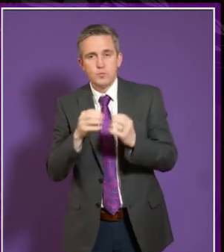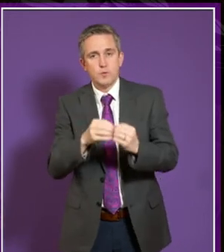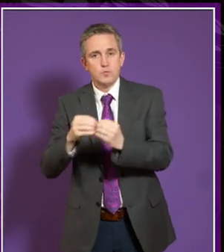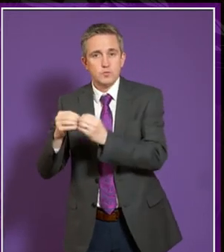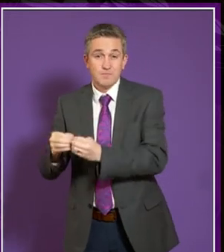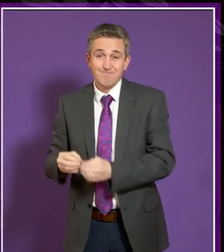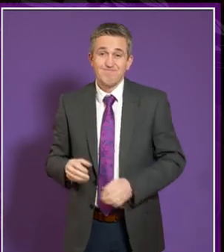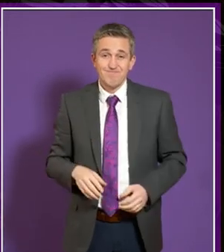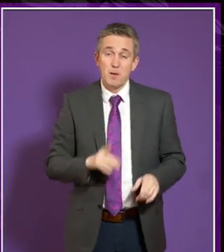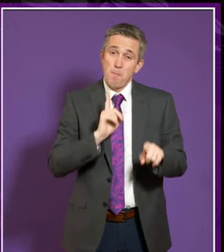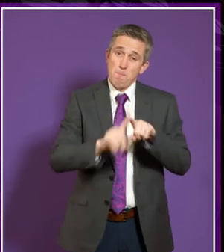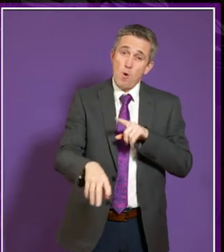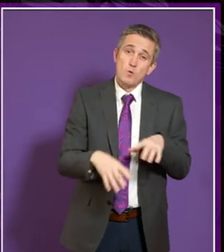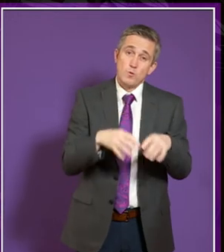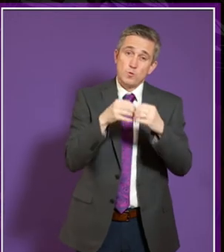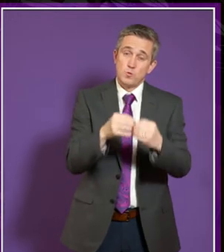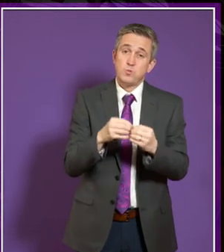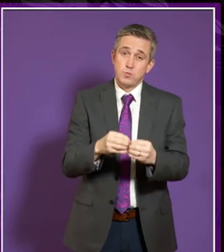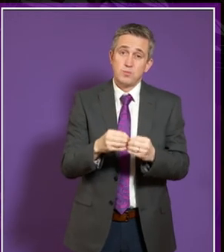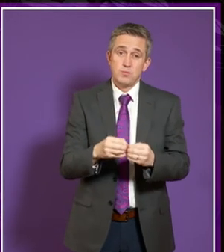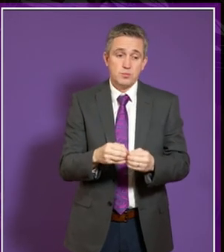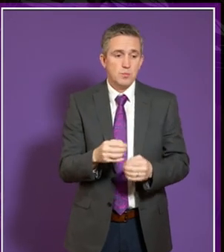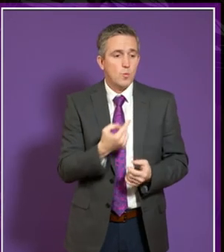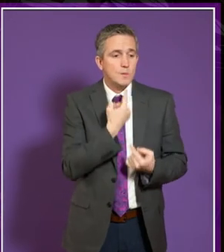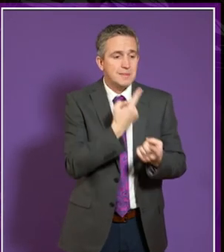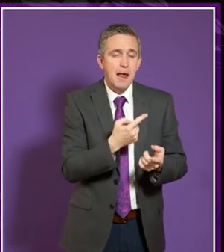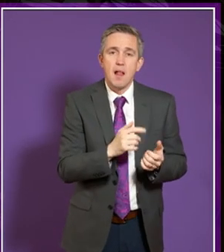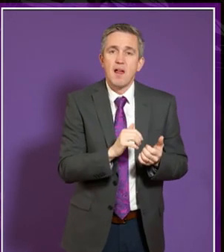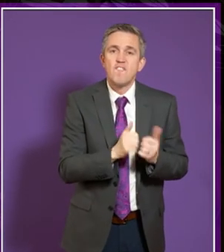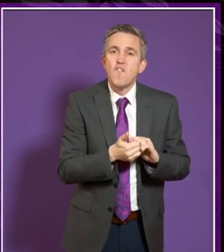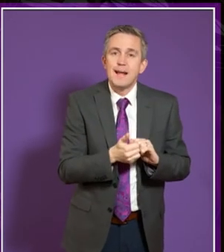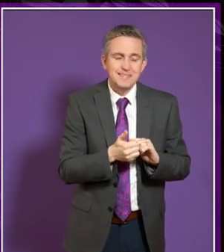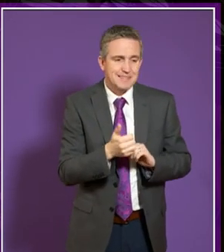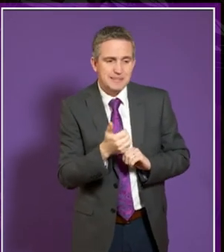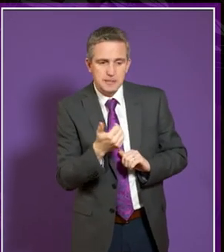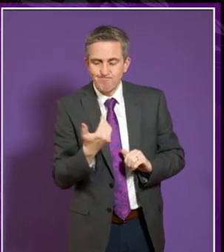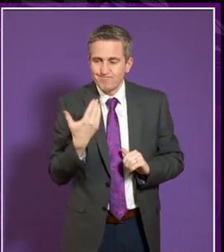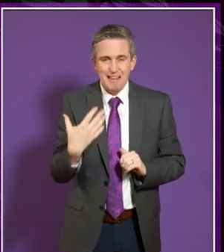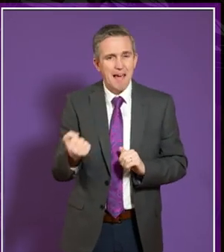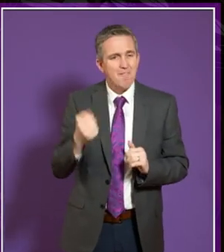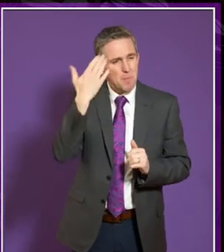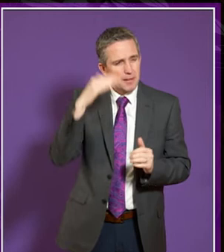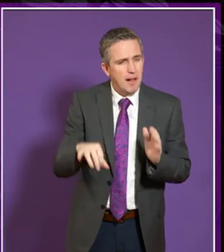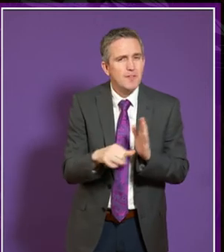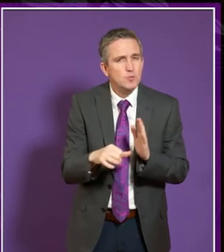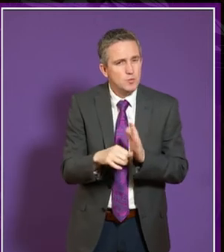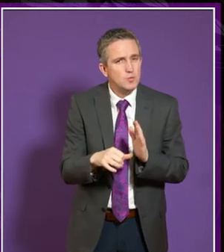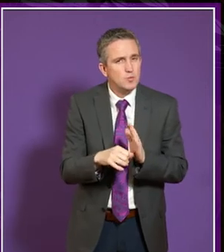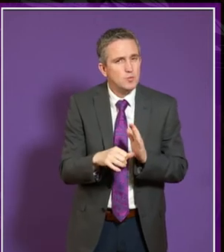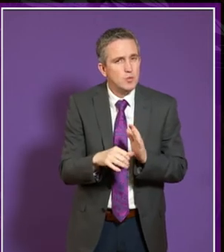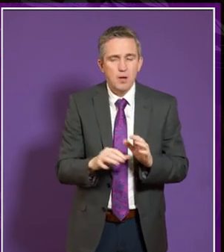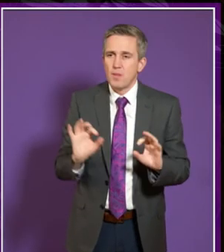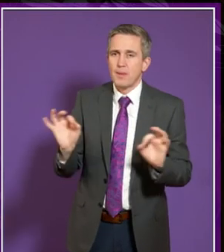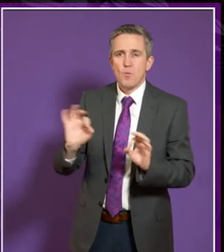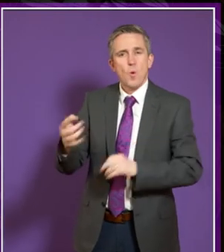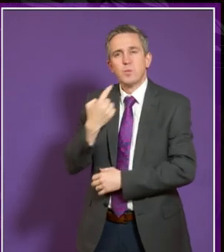students are more likely to tell their friends about challenges their experience and as opposed